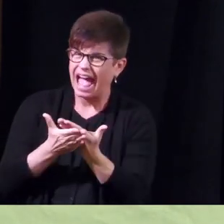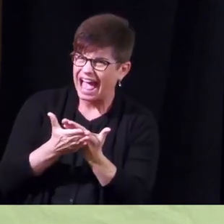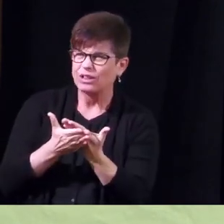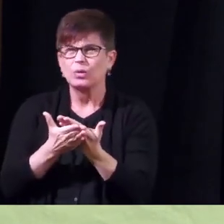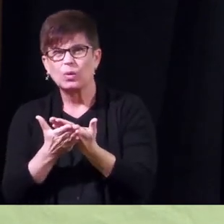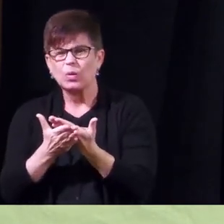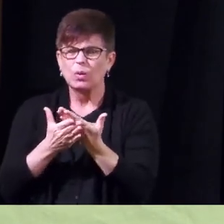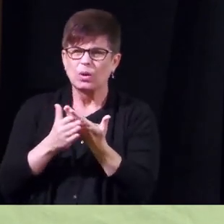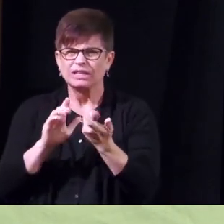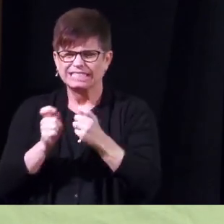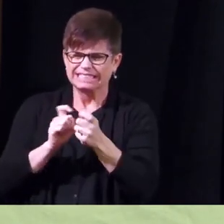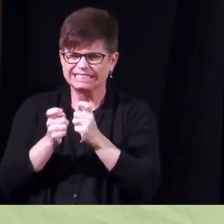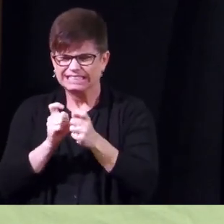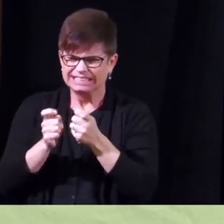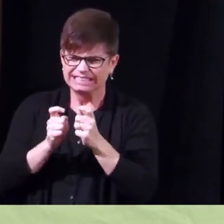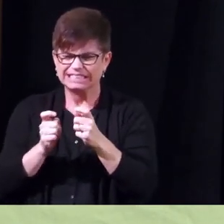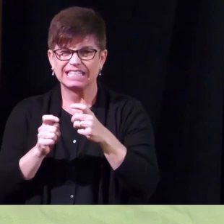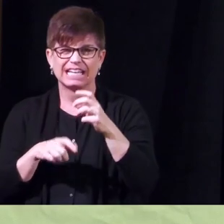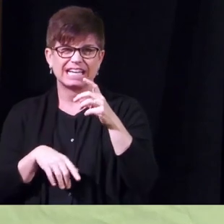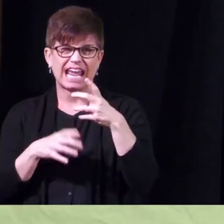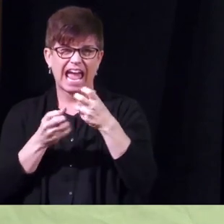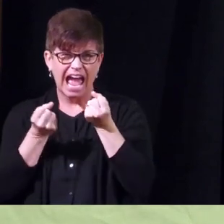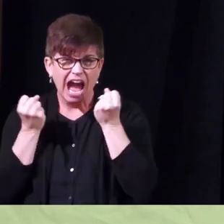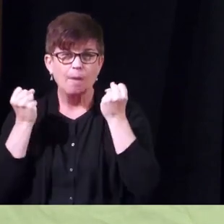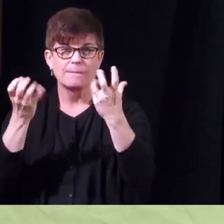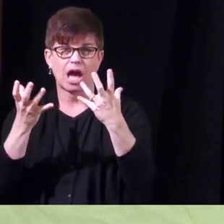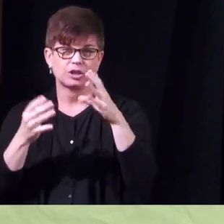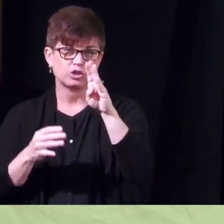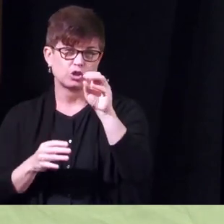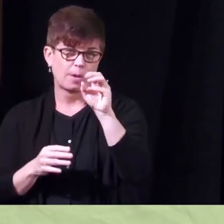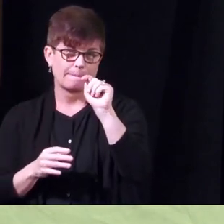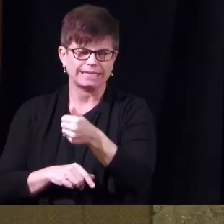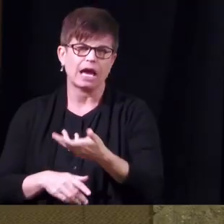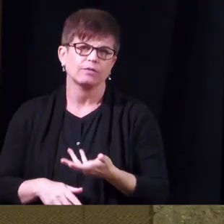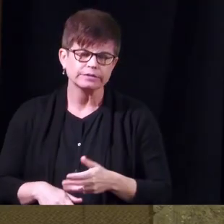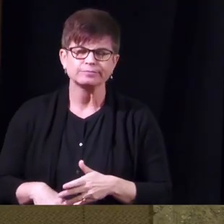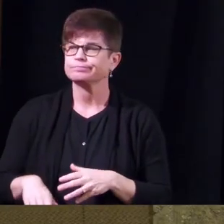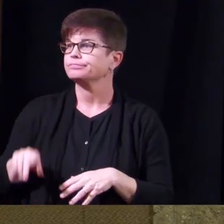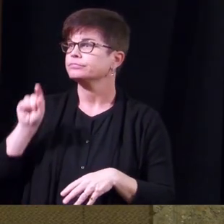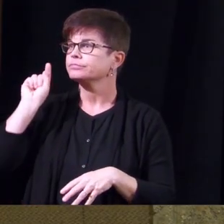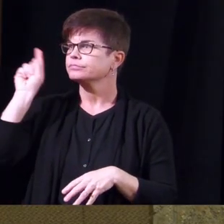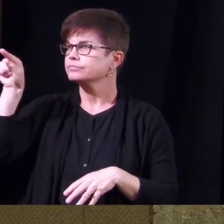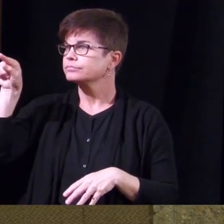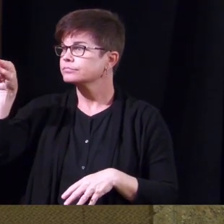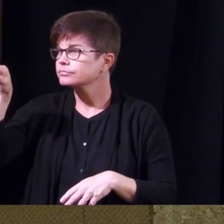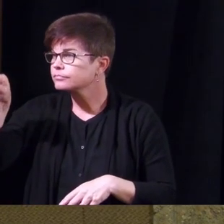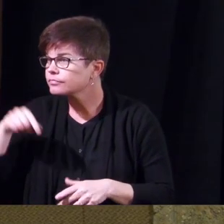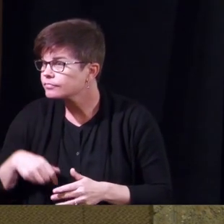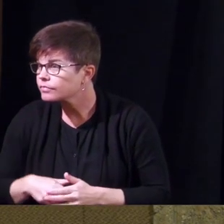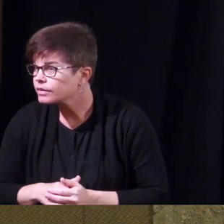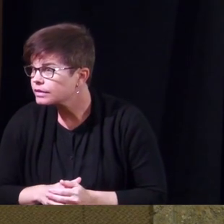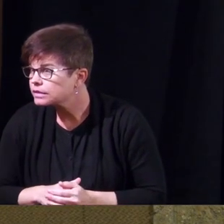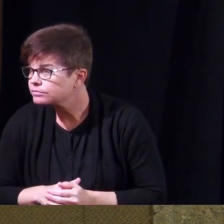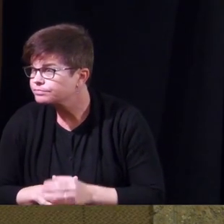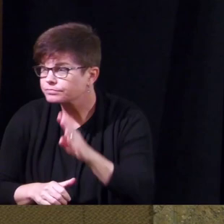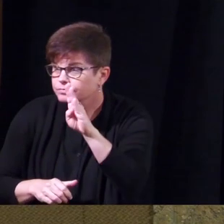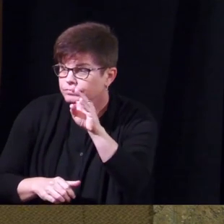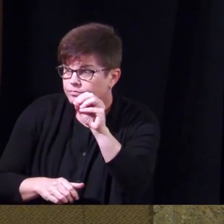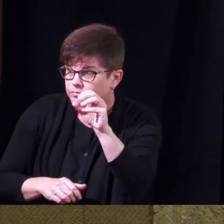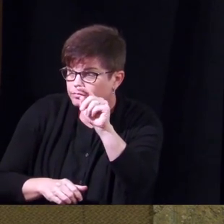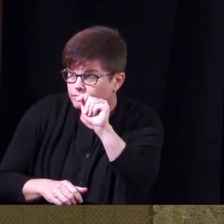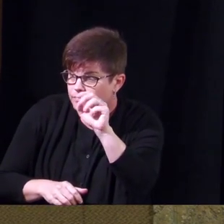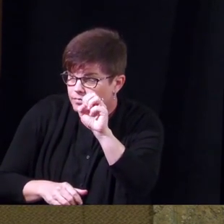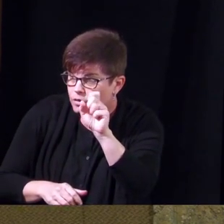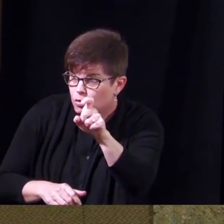the dosage to try to find the right dose but quite often they end up with catheters does does the botox